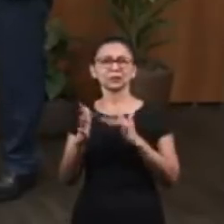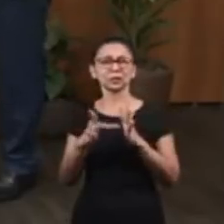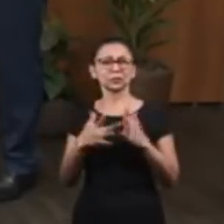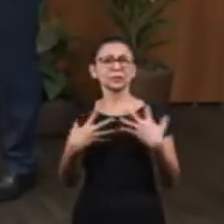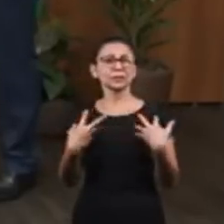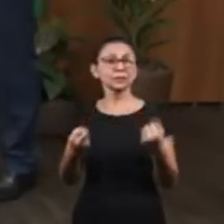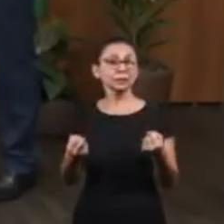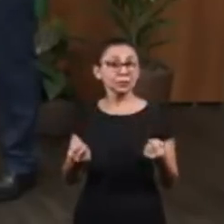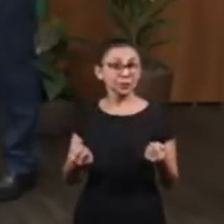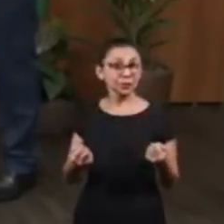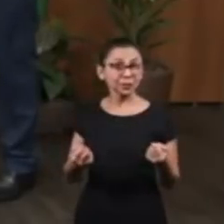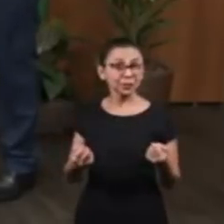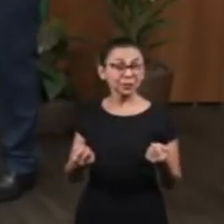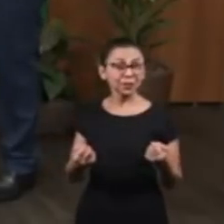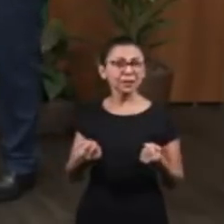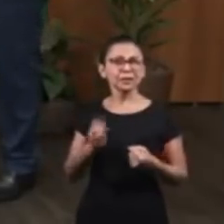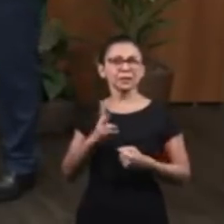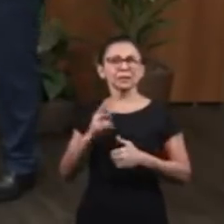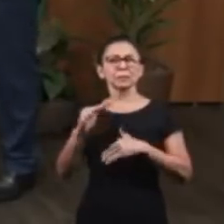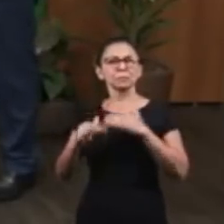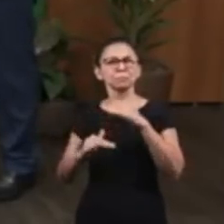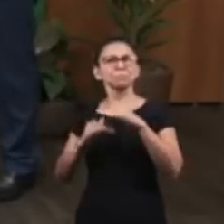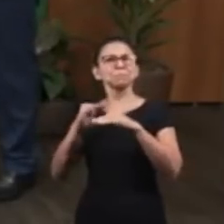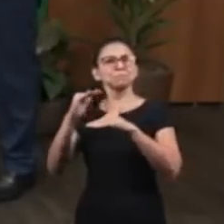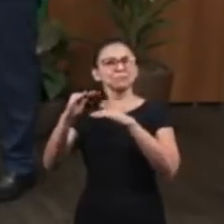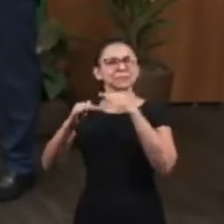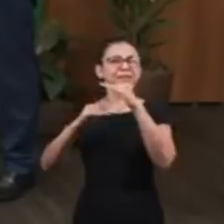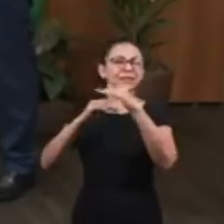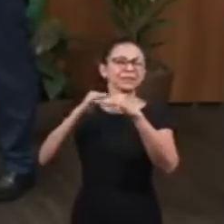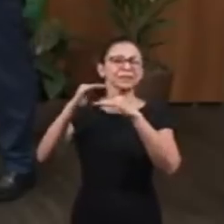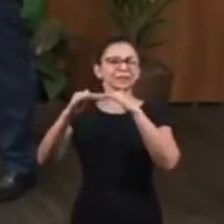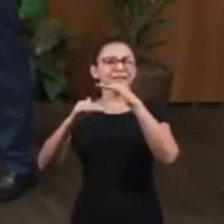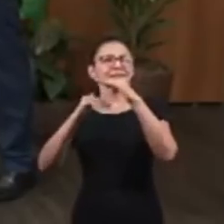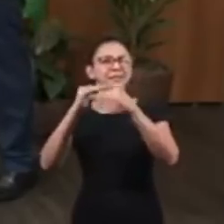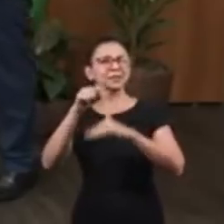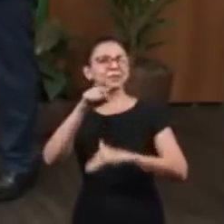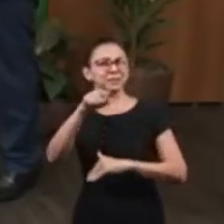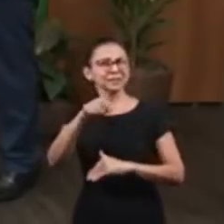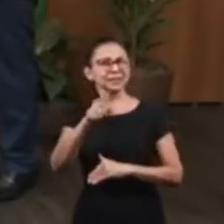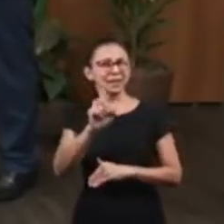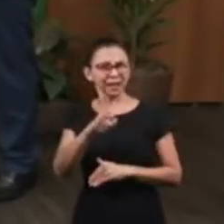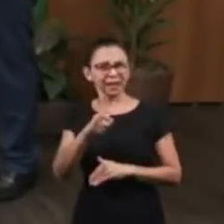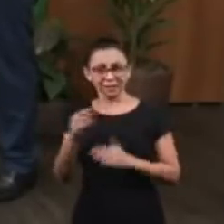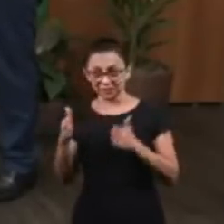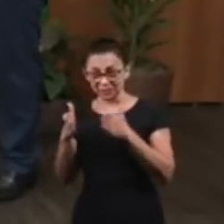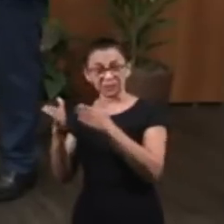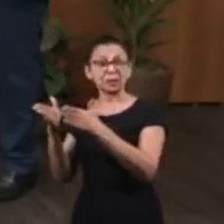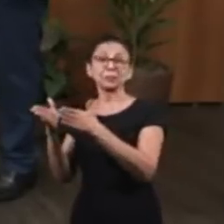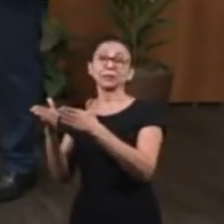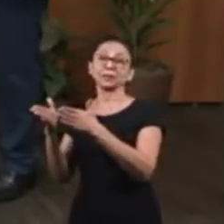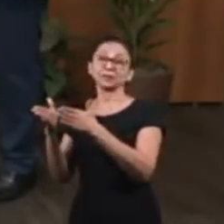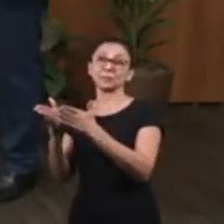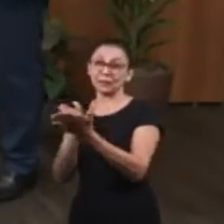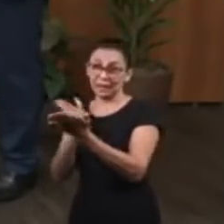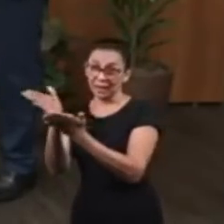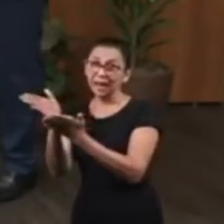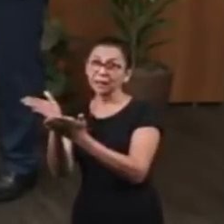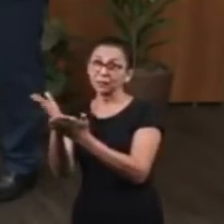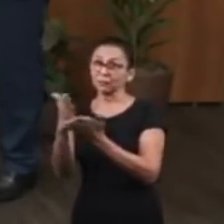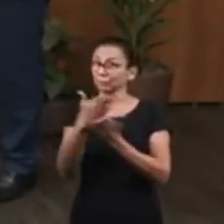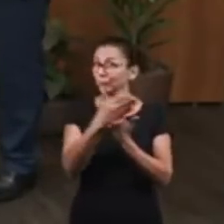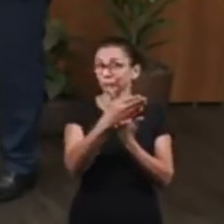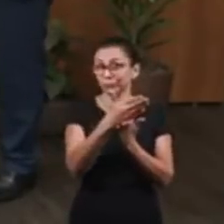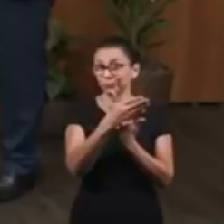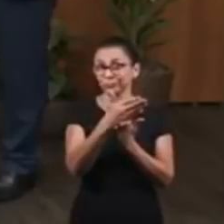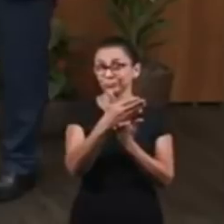Have you accepted Jesus and are you walking with him? Because this is the way and we need to